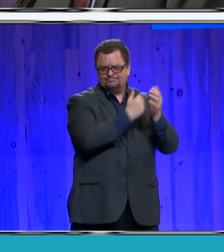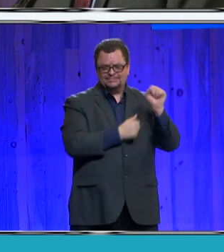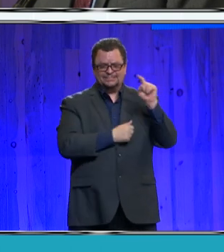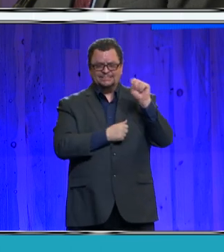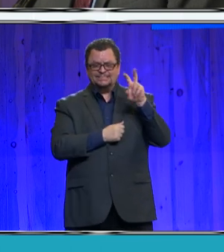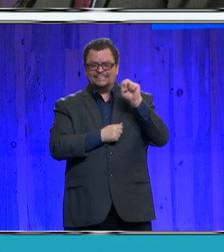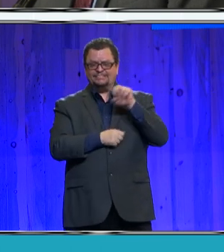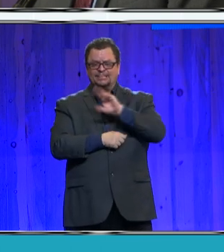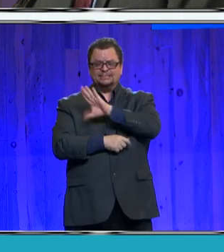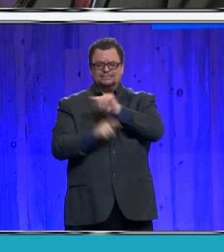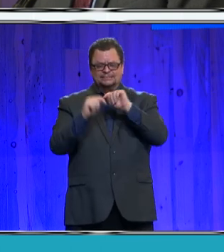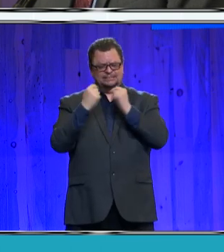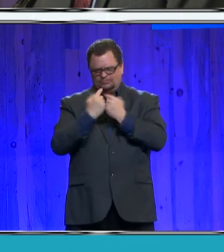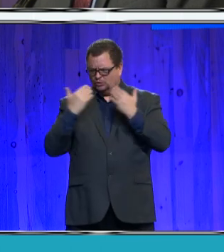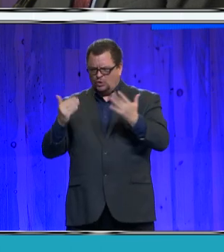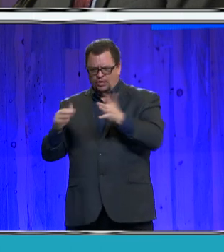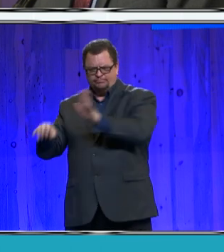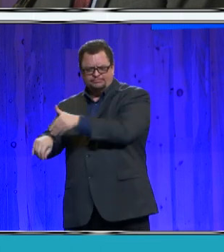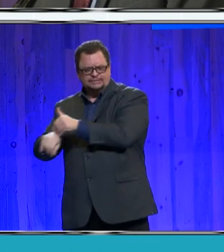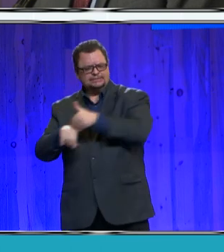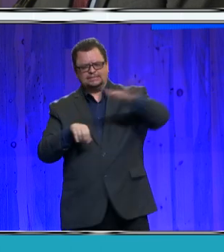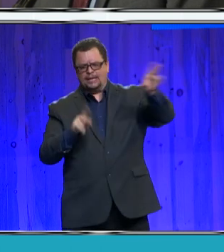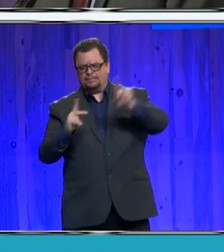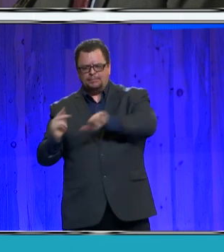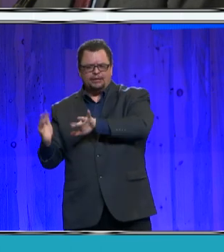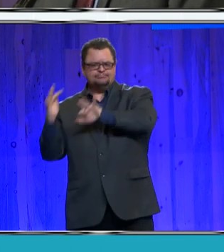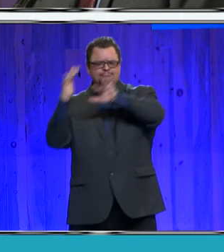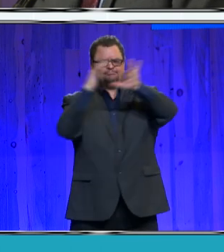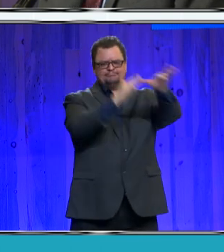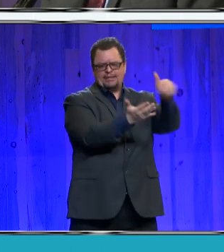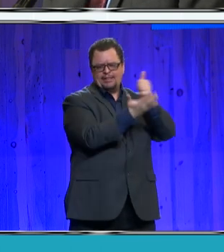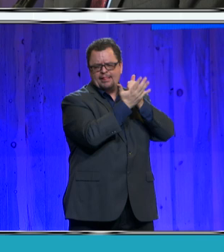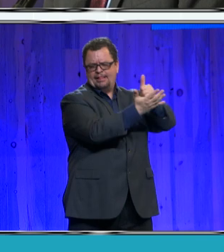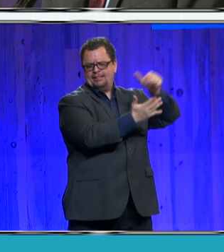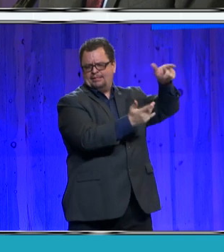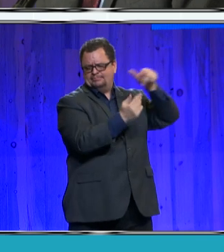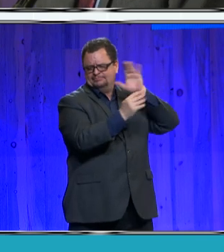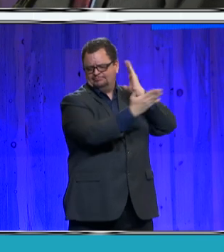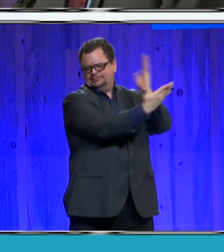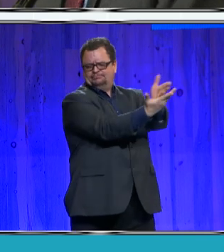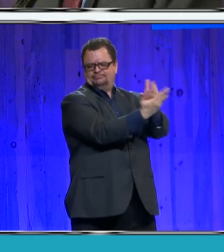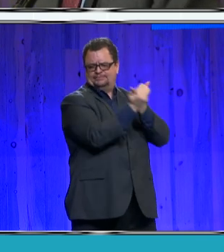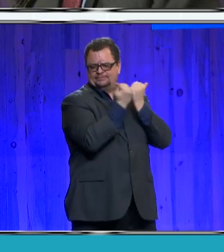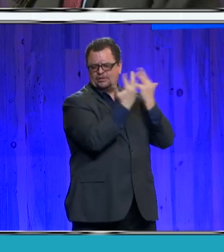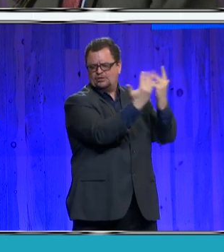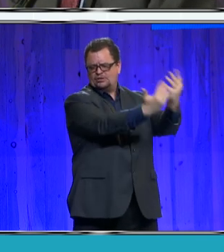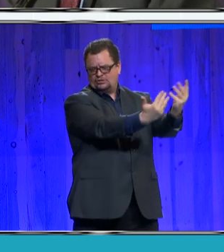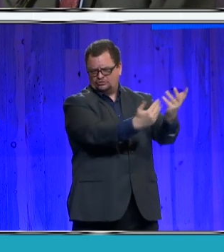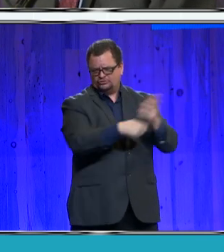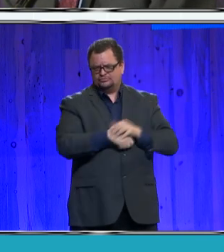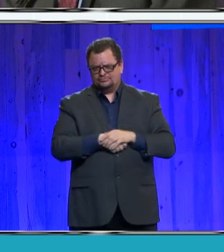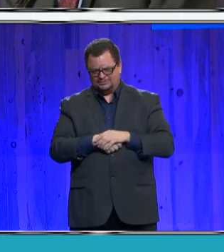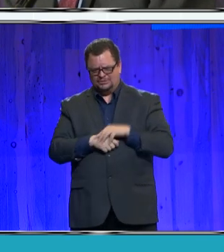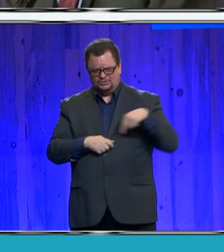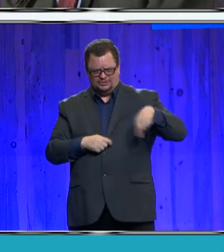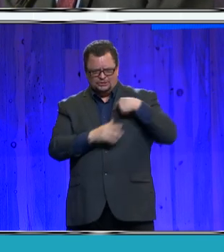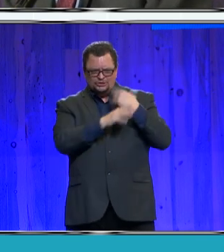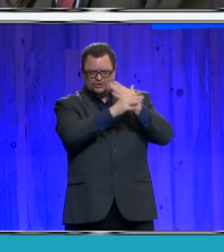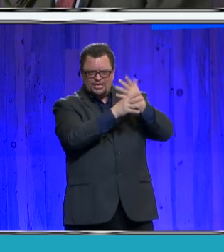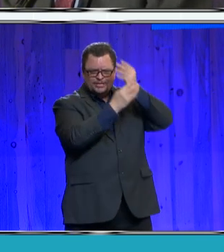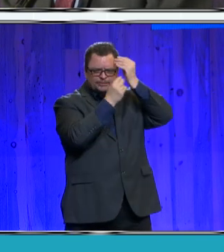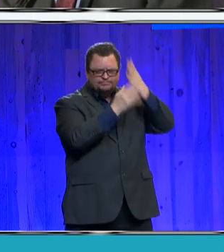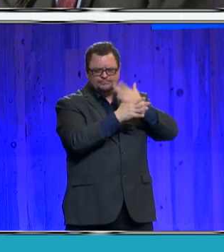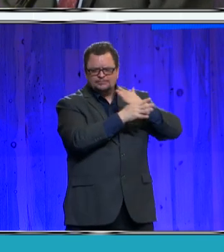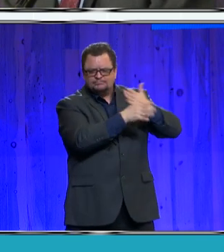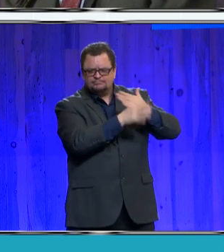notice to support Boulder County. They are also presently sharing assessor lessons learned from El Paso County's